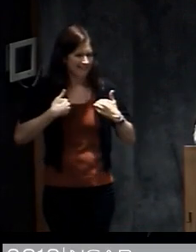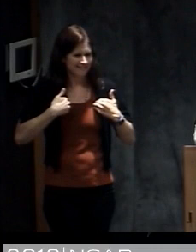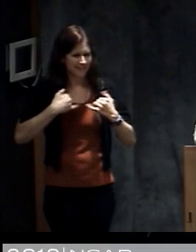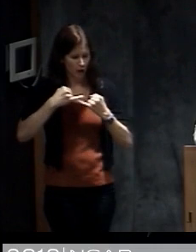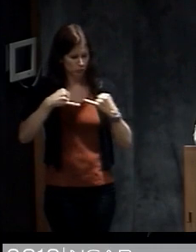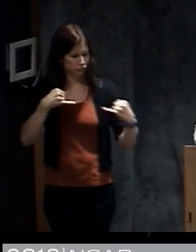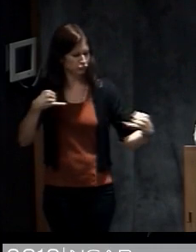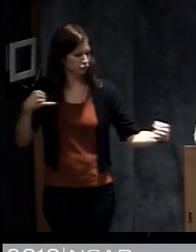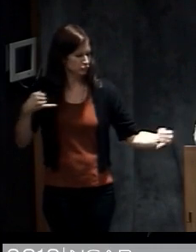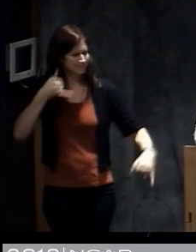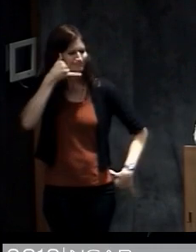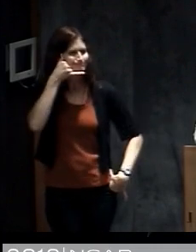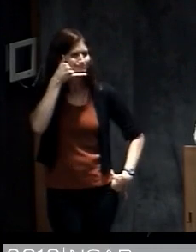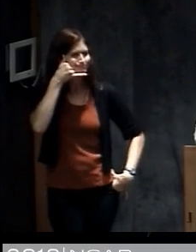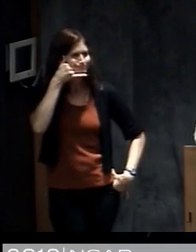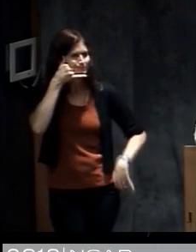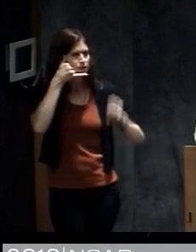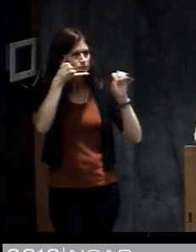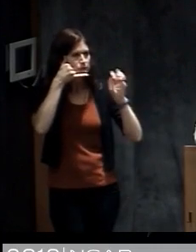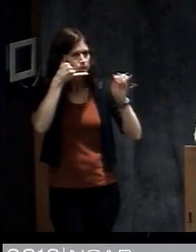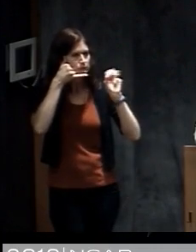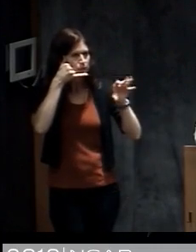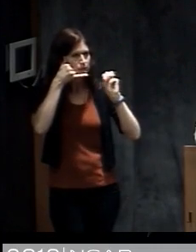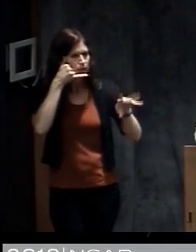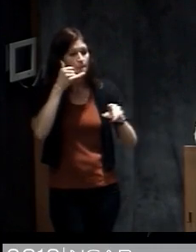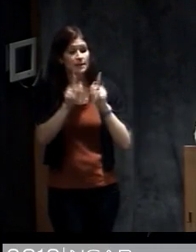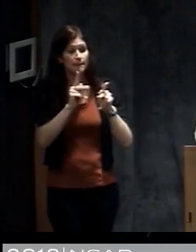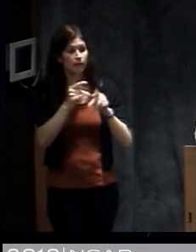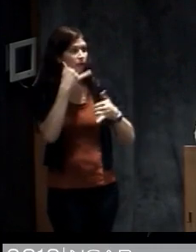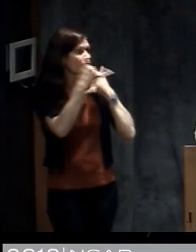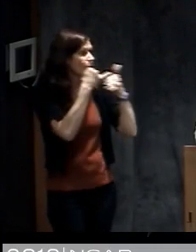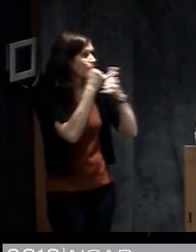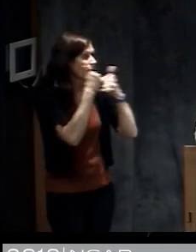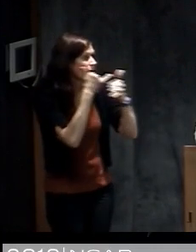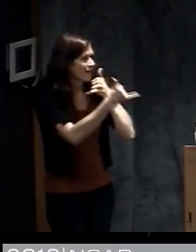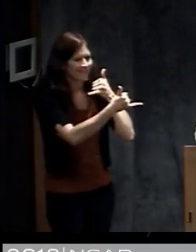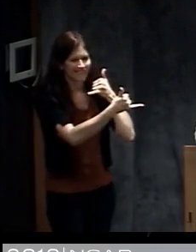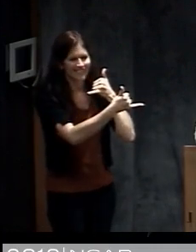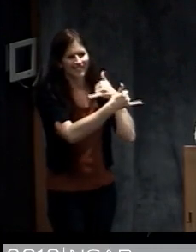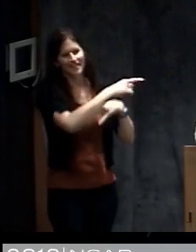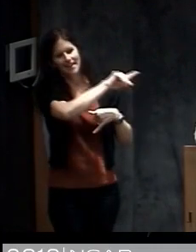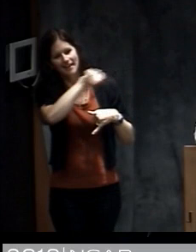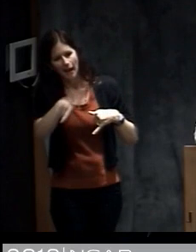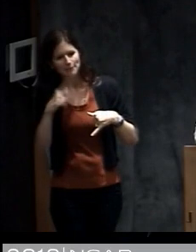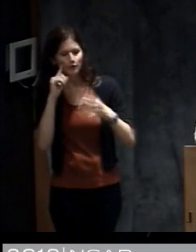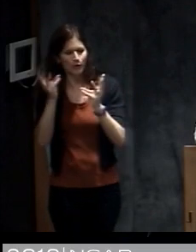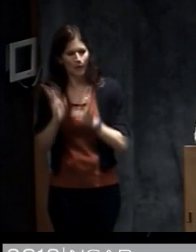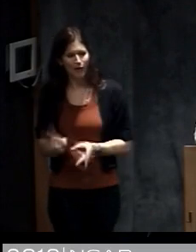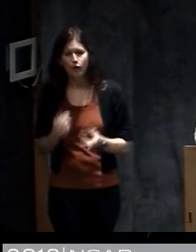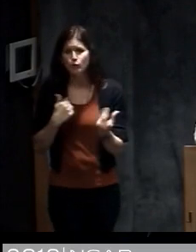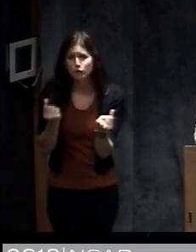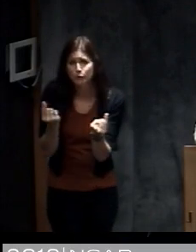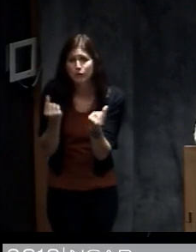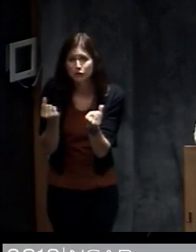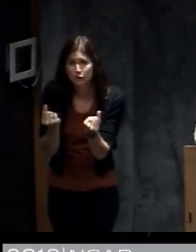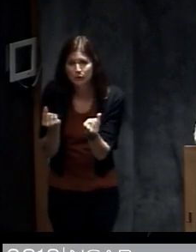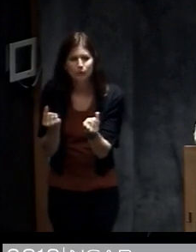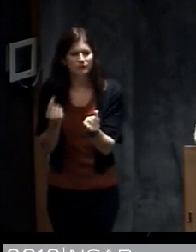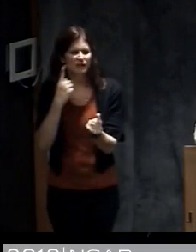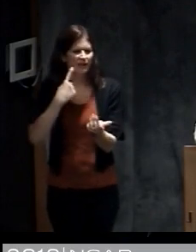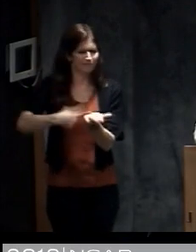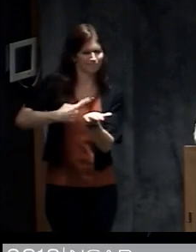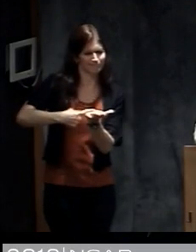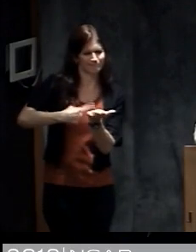forecast office who was constantly on the telephone giving out information. People were calling in. And then people came to the weather bureau seeking advice. Isaac Klein talked about going through